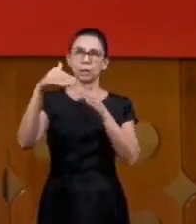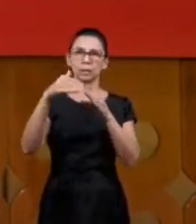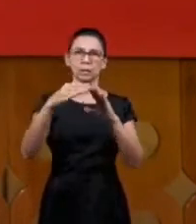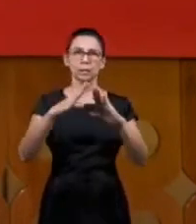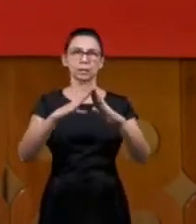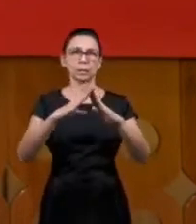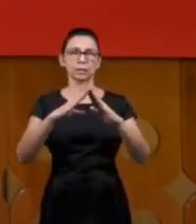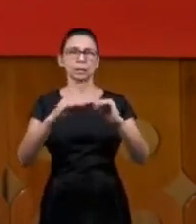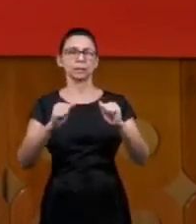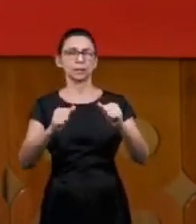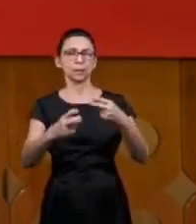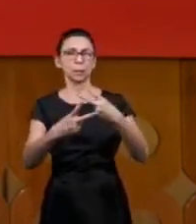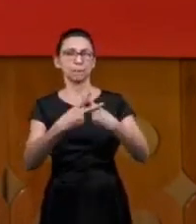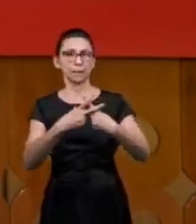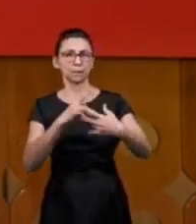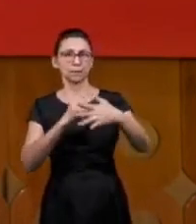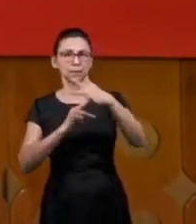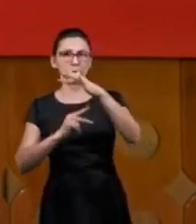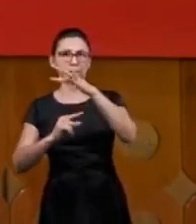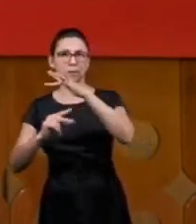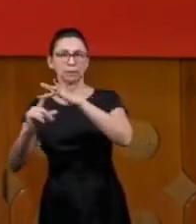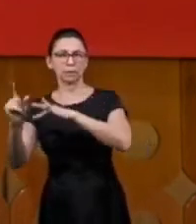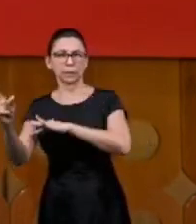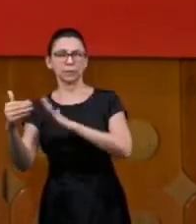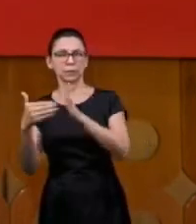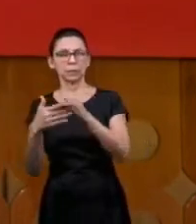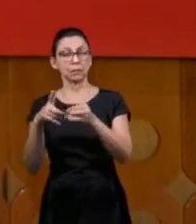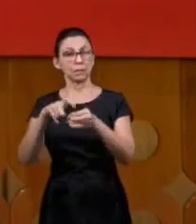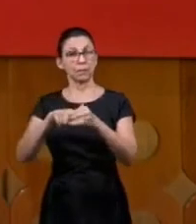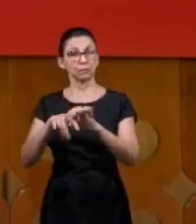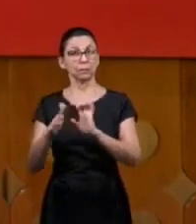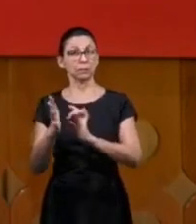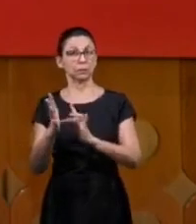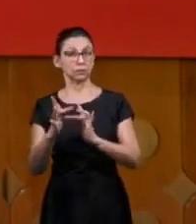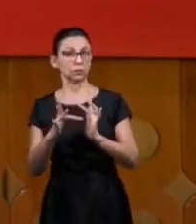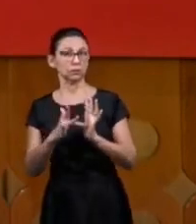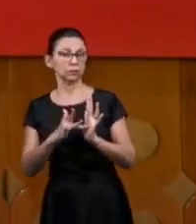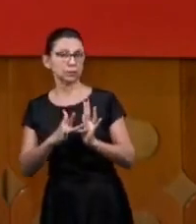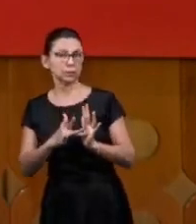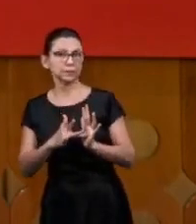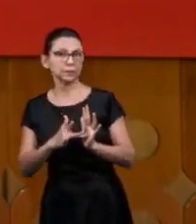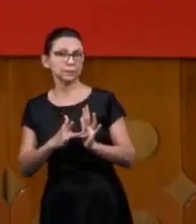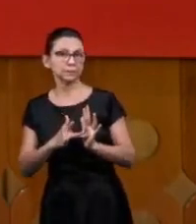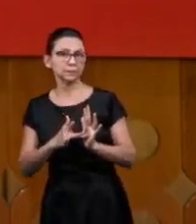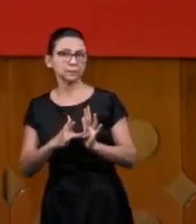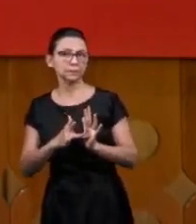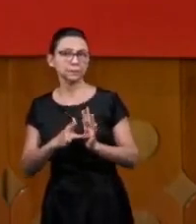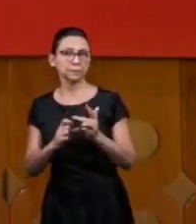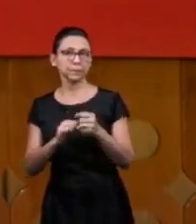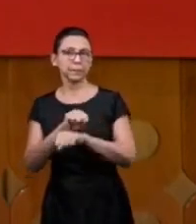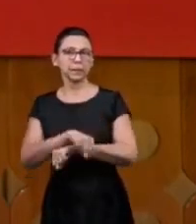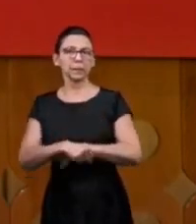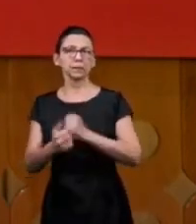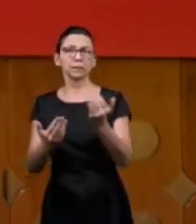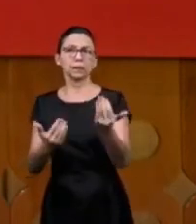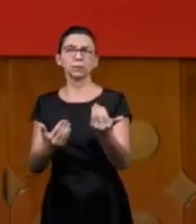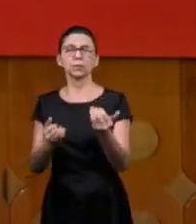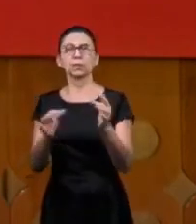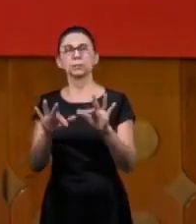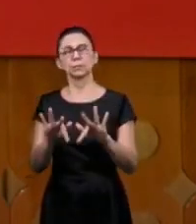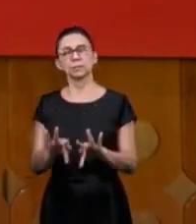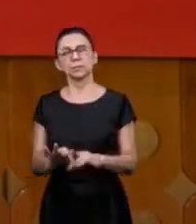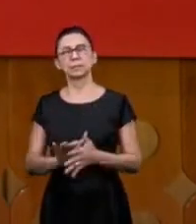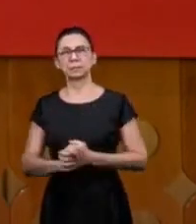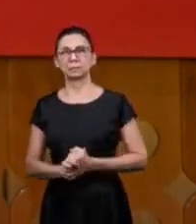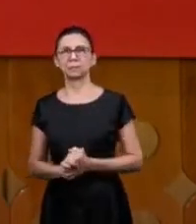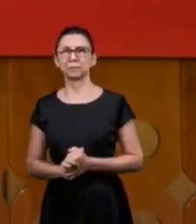of that great day we are concluding this seminar for the youth we'd like to thank the Lord for all